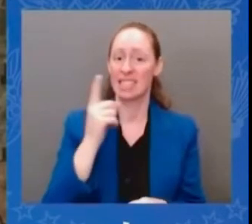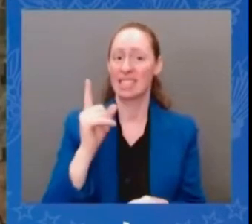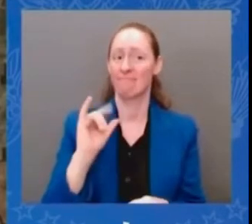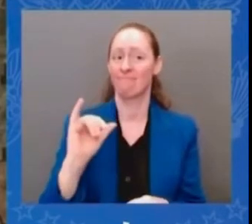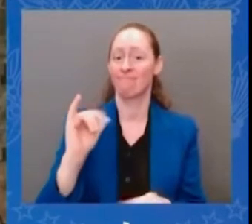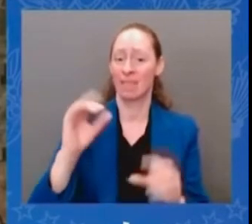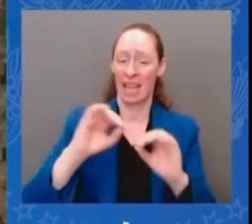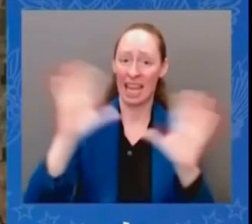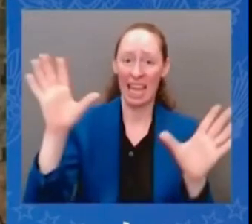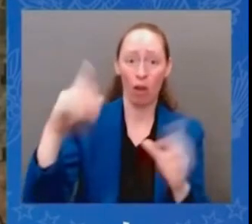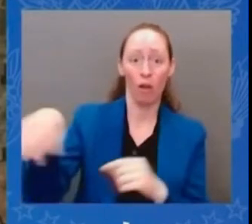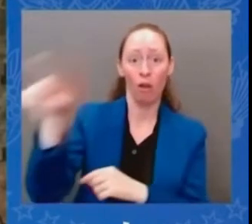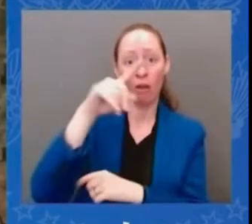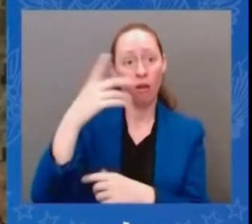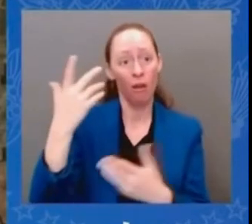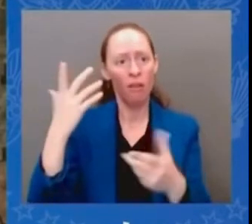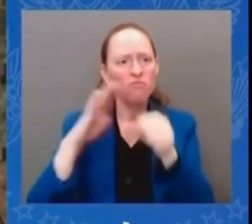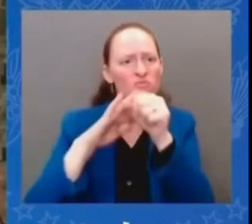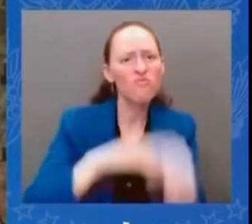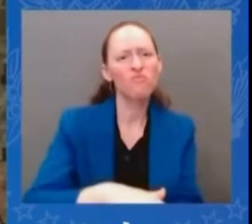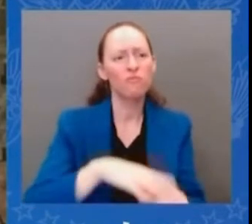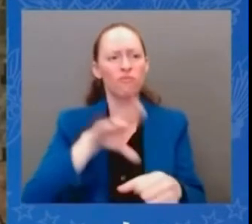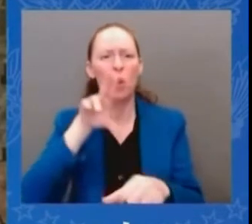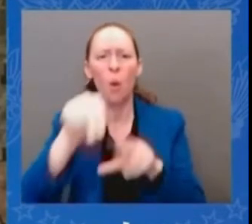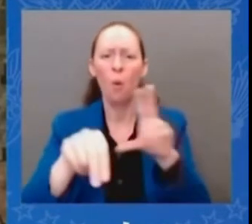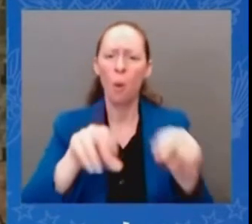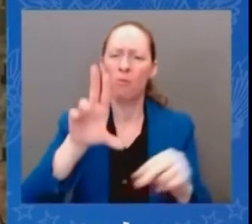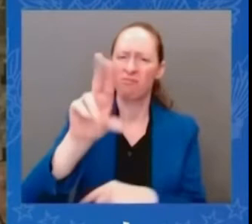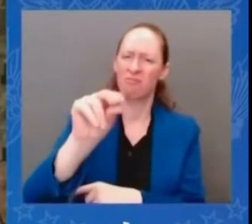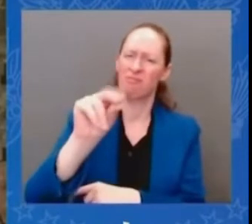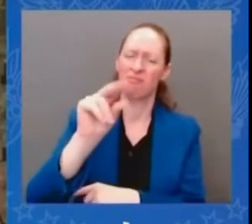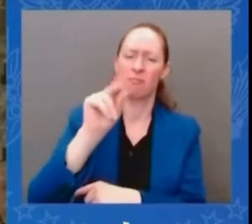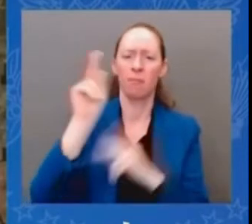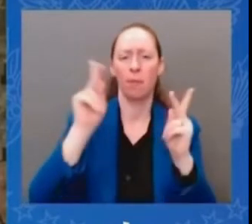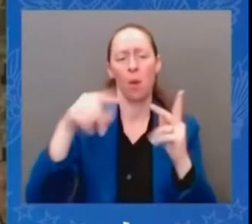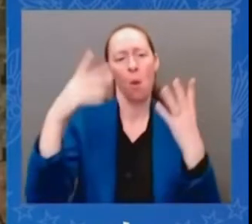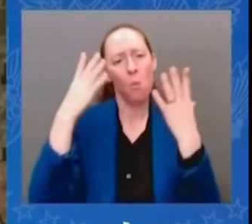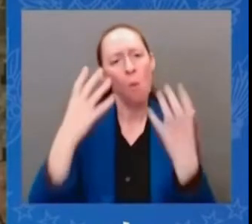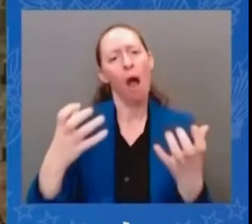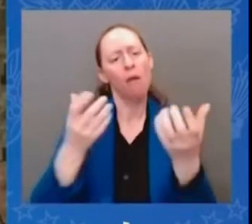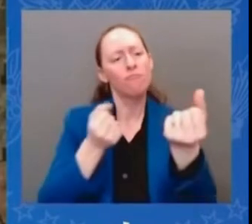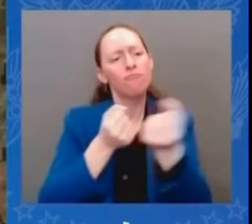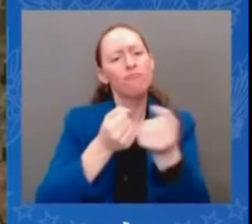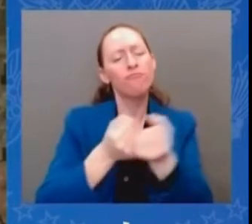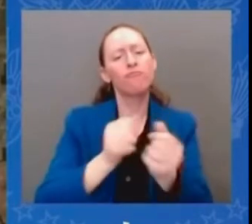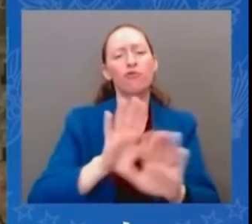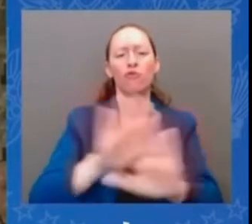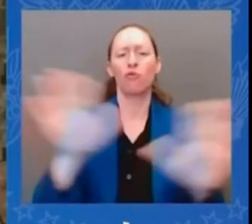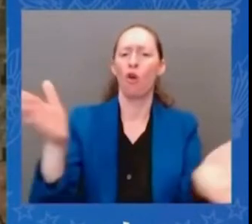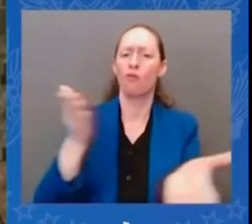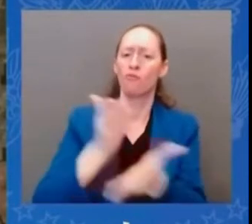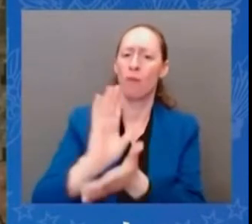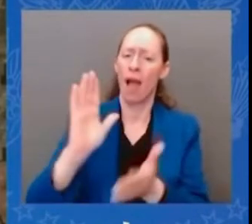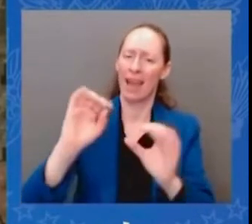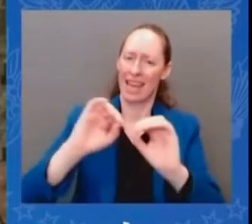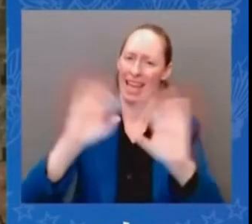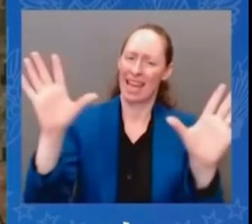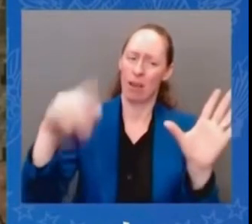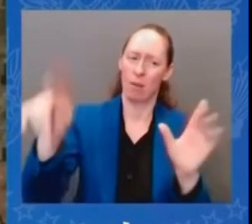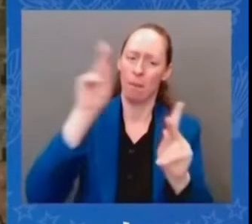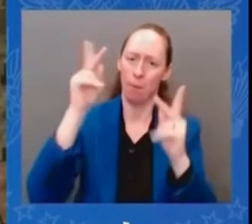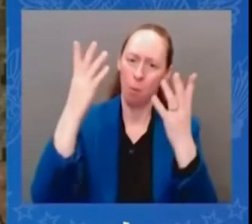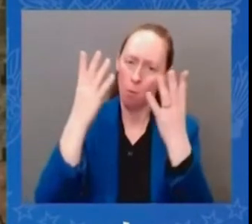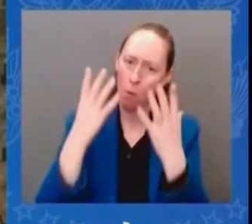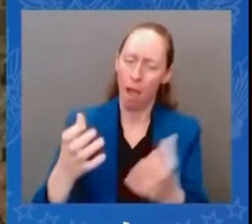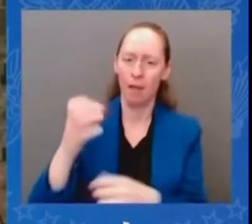i have i've traveled this week and it's been clear just how closely the world and our allies and our competitors